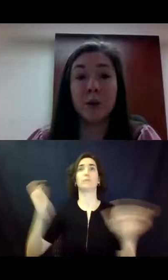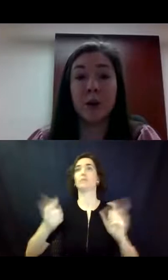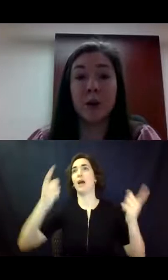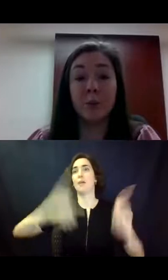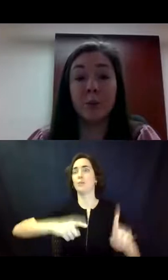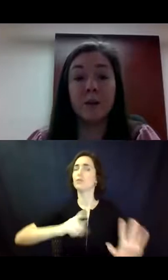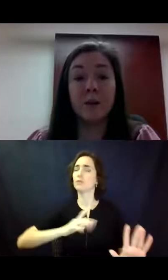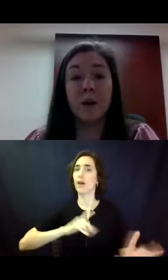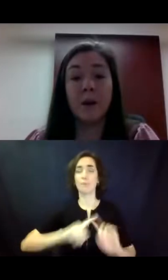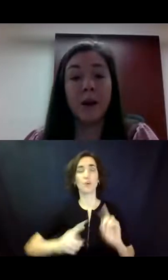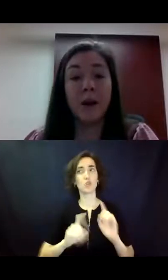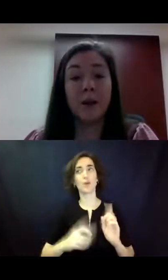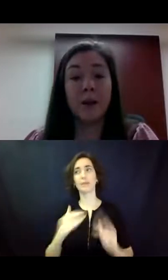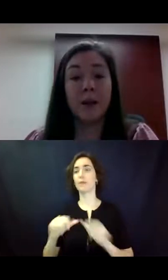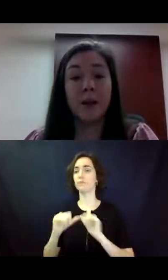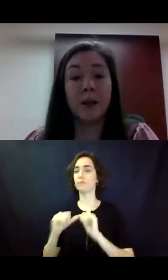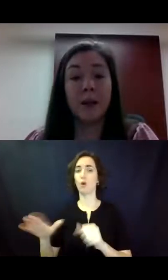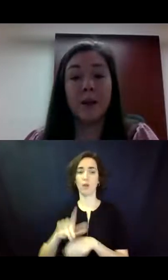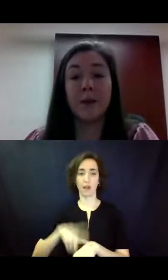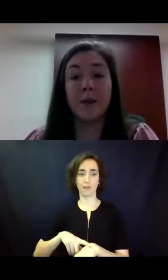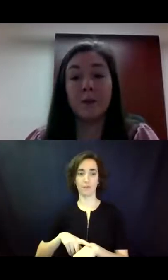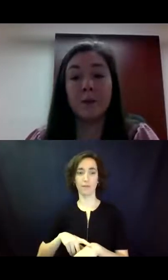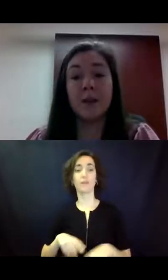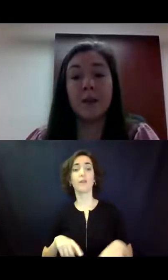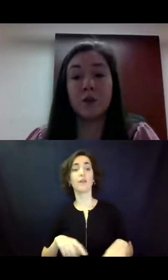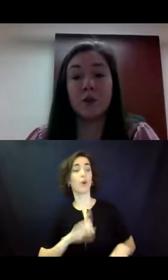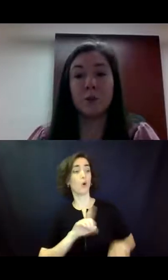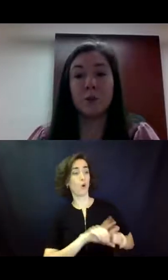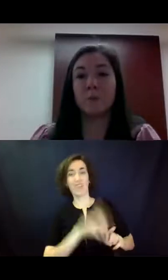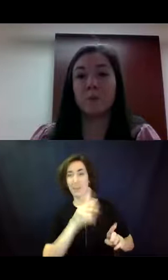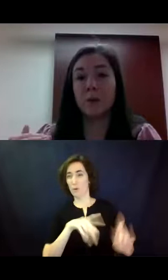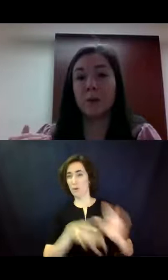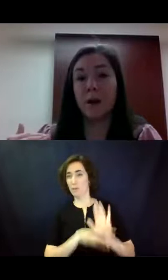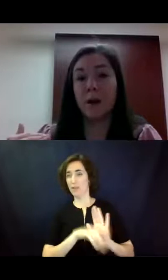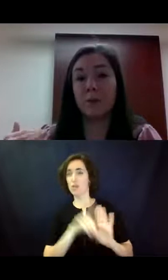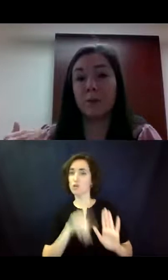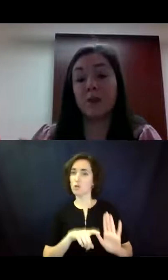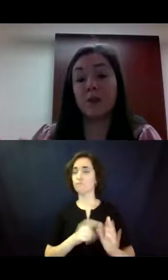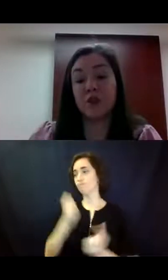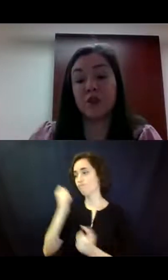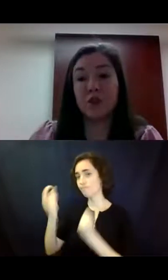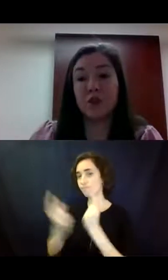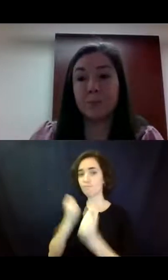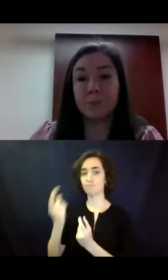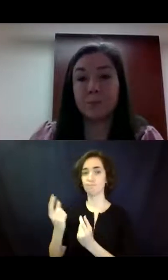and open, um, and can make, you know, the individual, um, the agent of change.